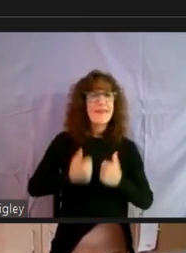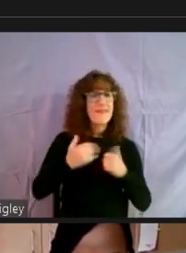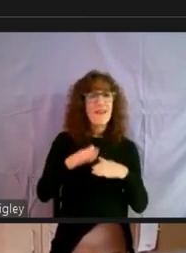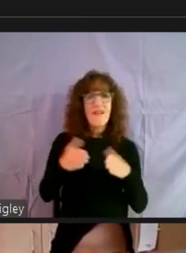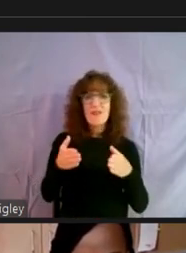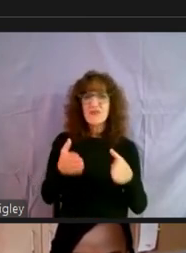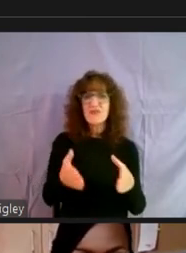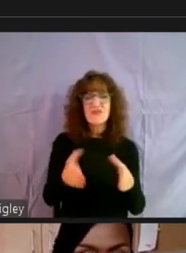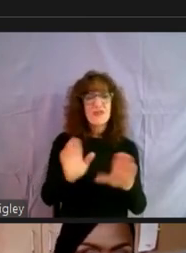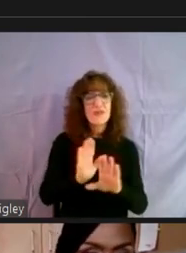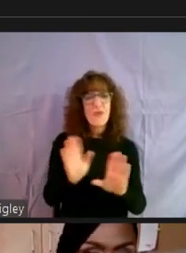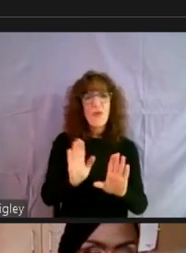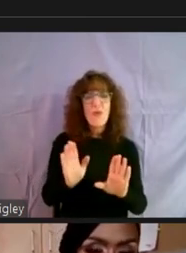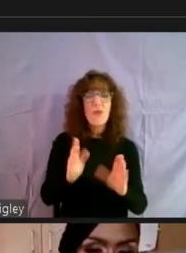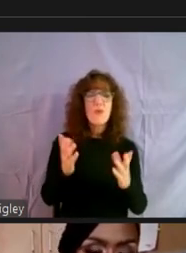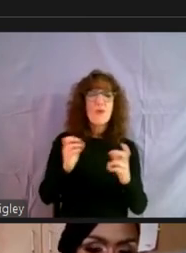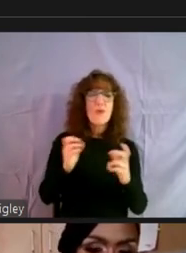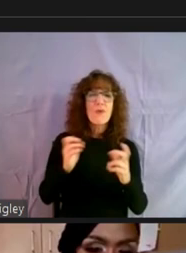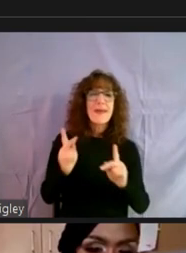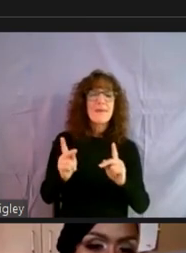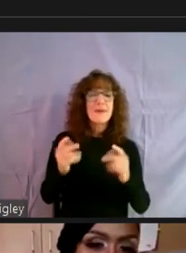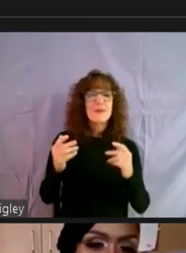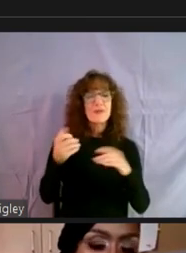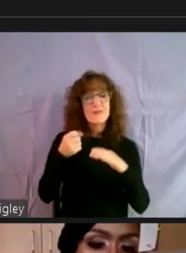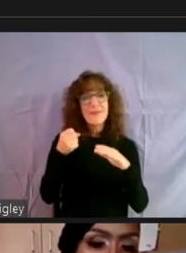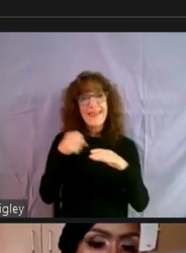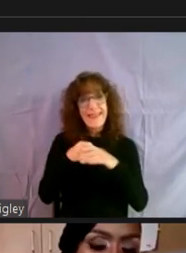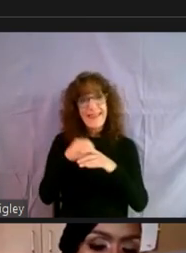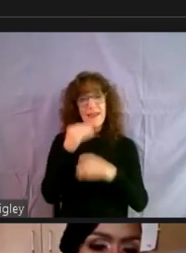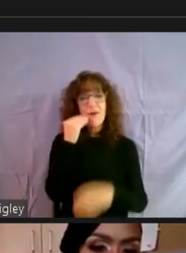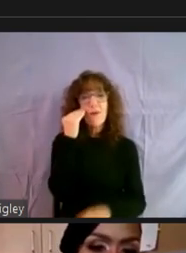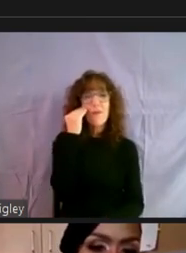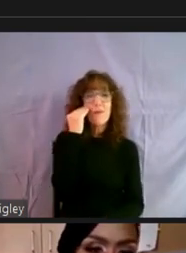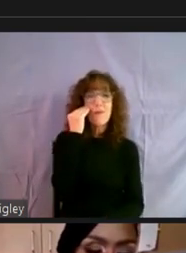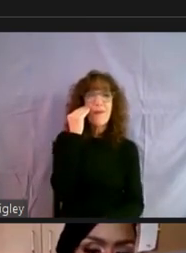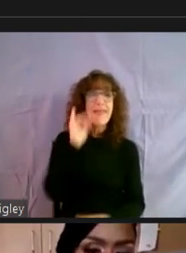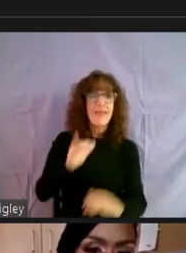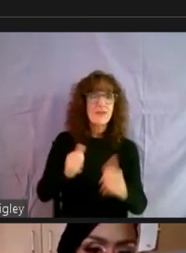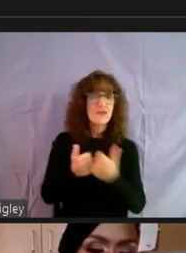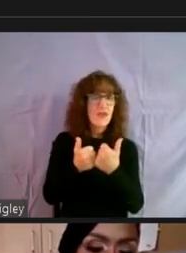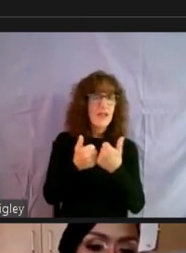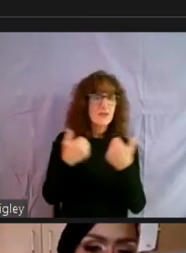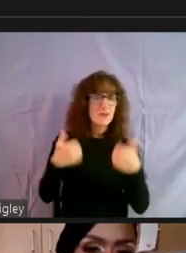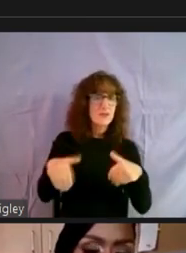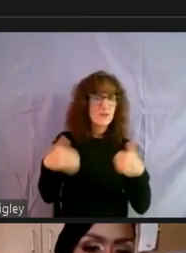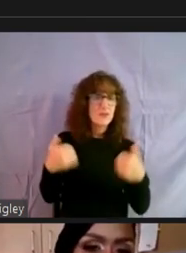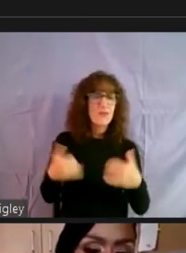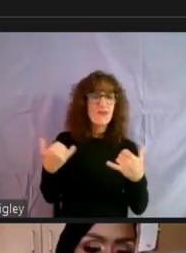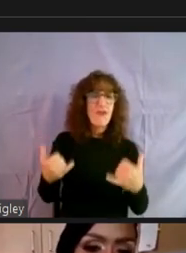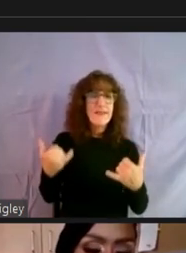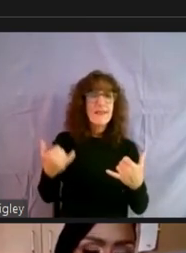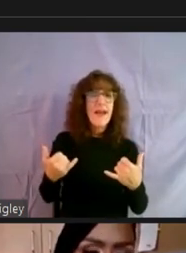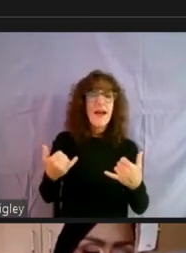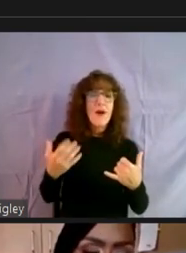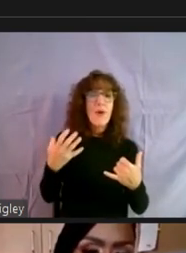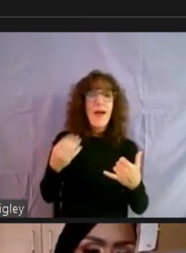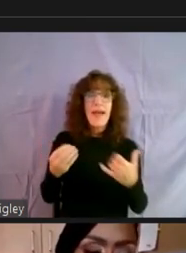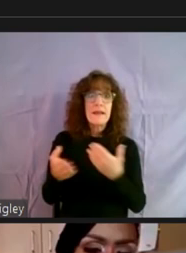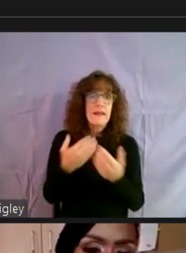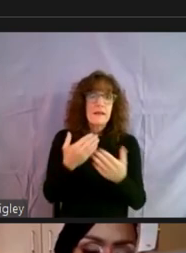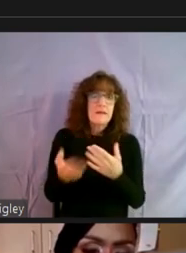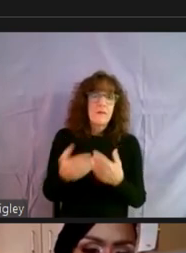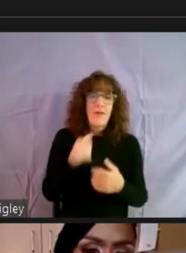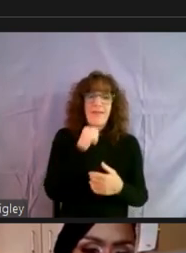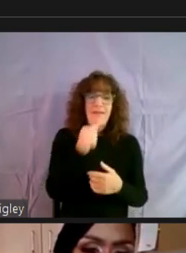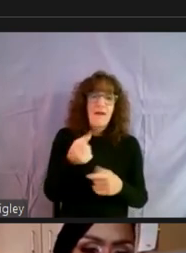Um, we want people to be able to be, housed. We know that that is challenging at this time, as well as even when we're not